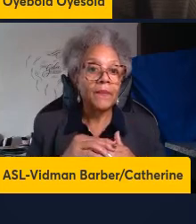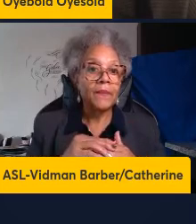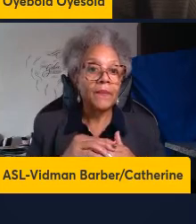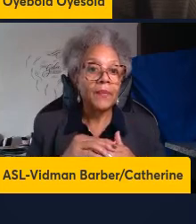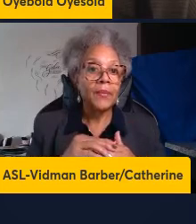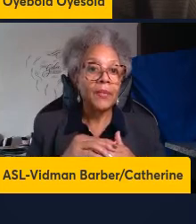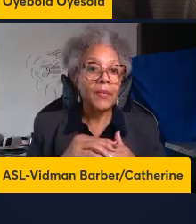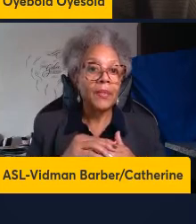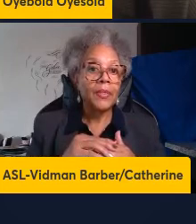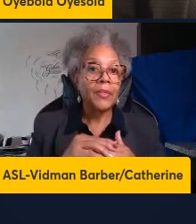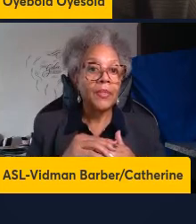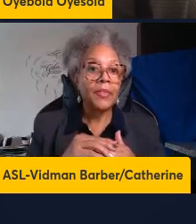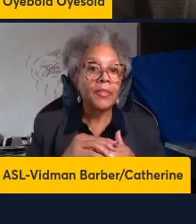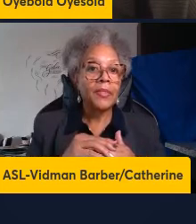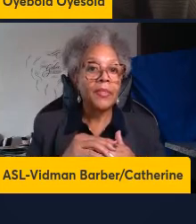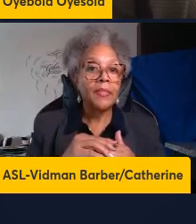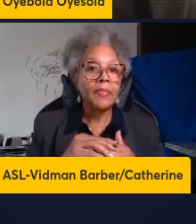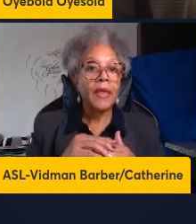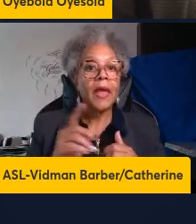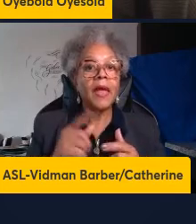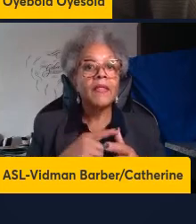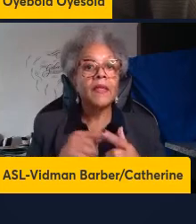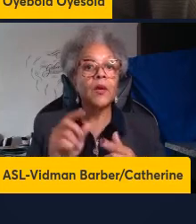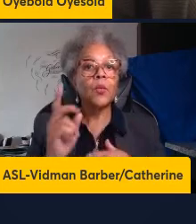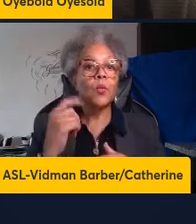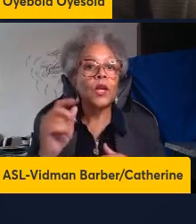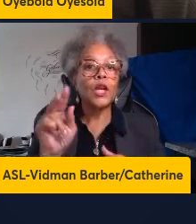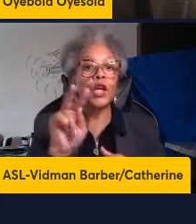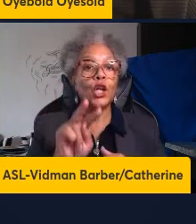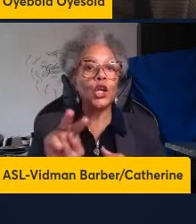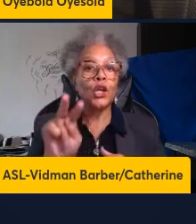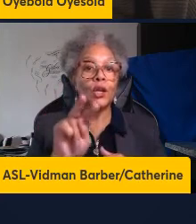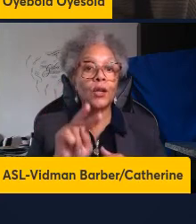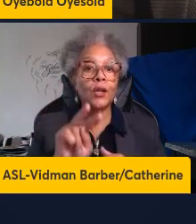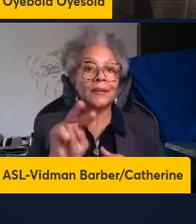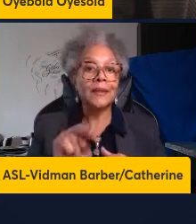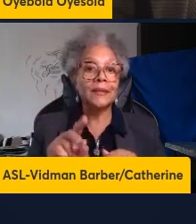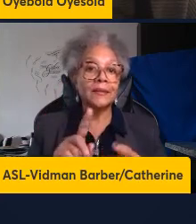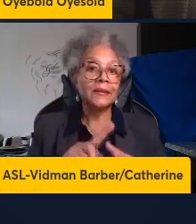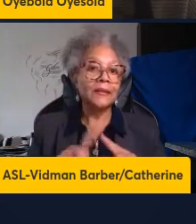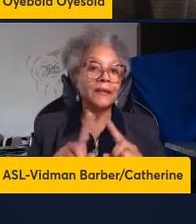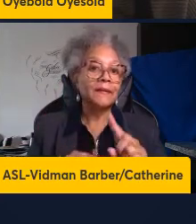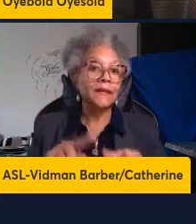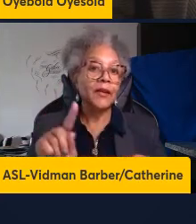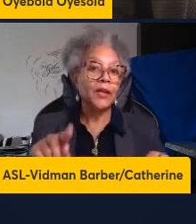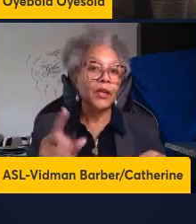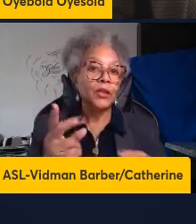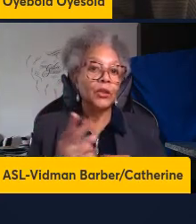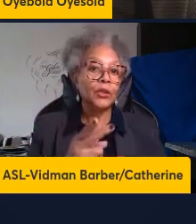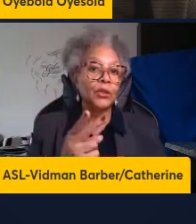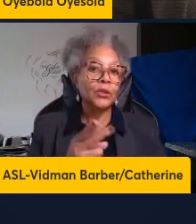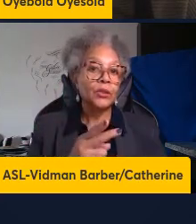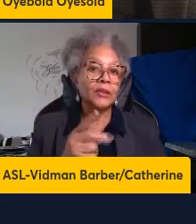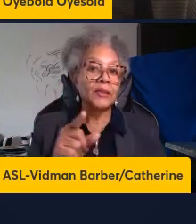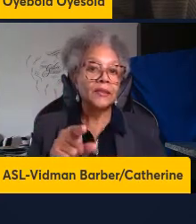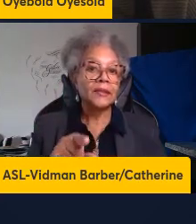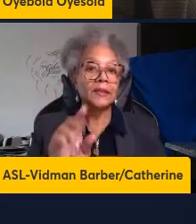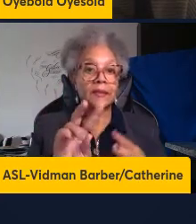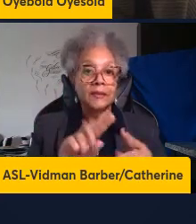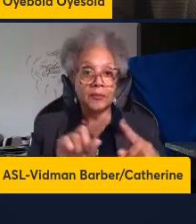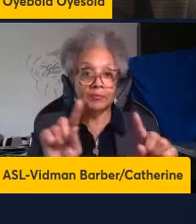resides and then looked that immune variation using flow cytometry